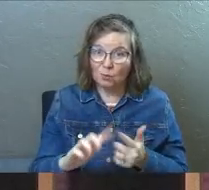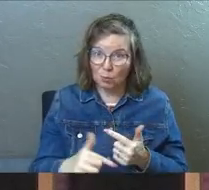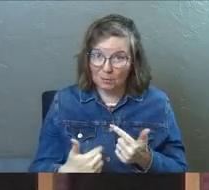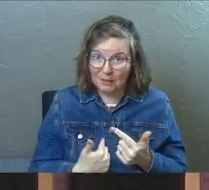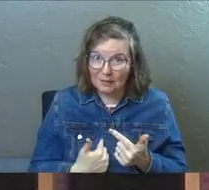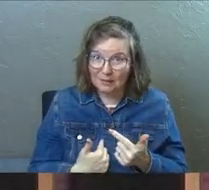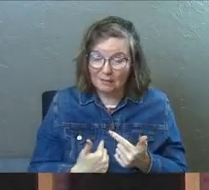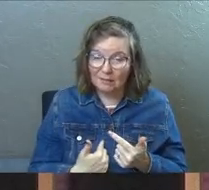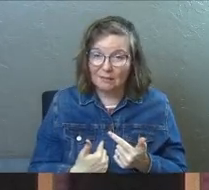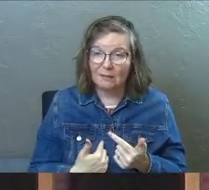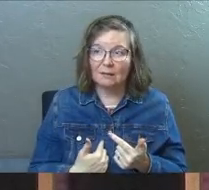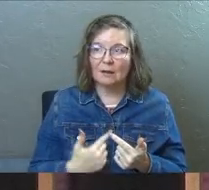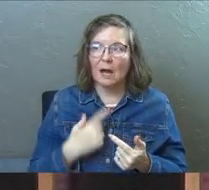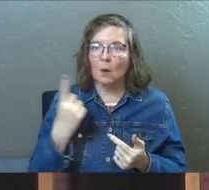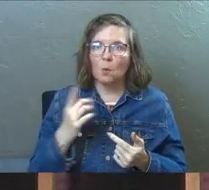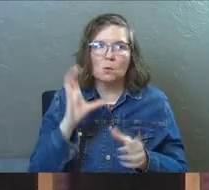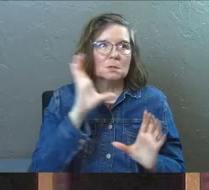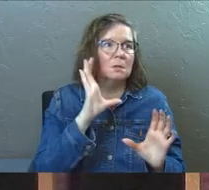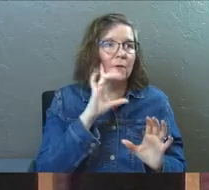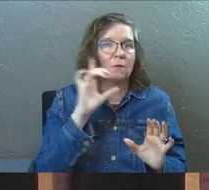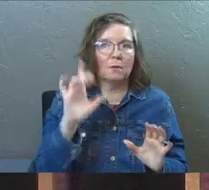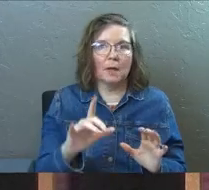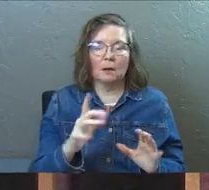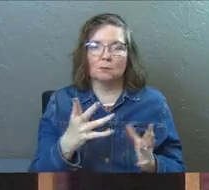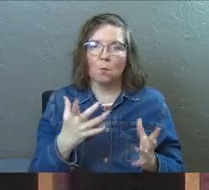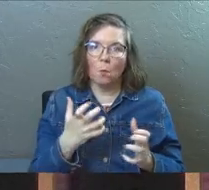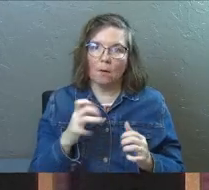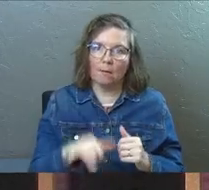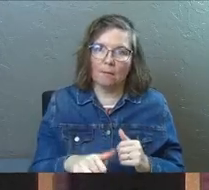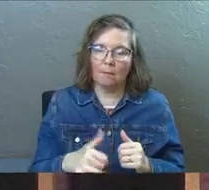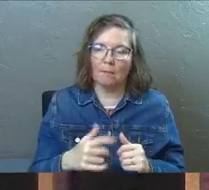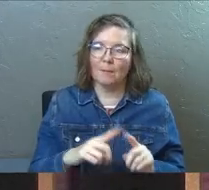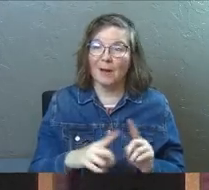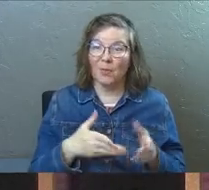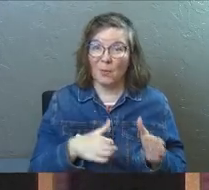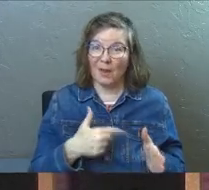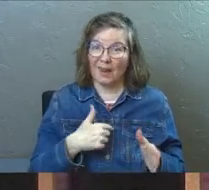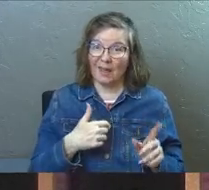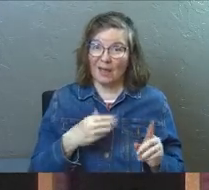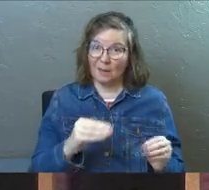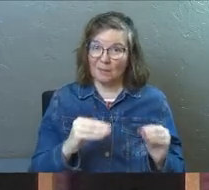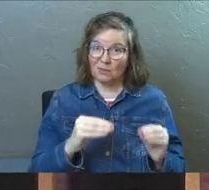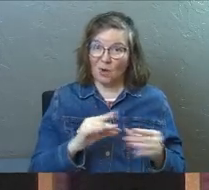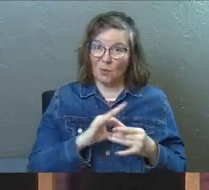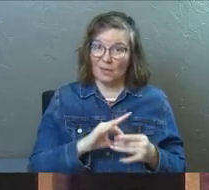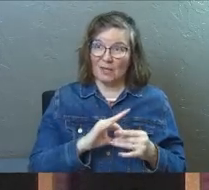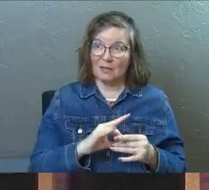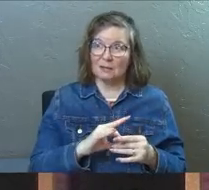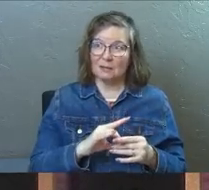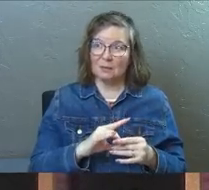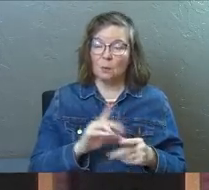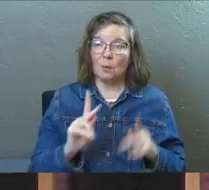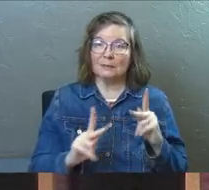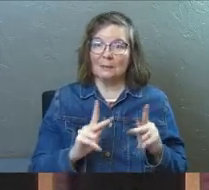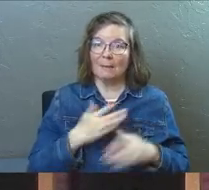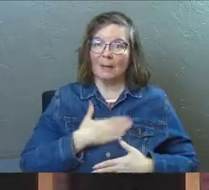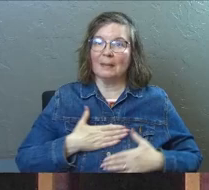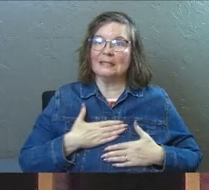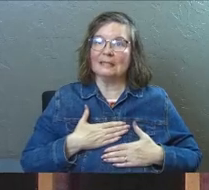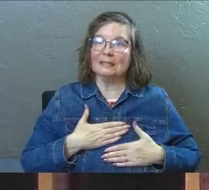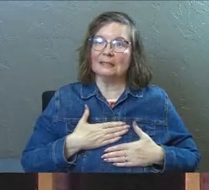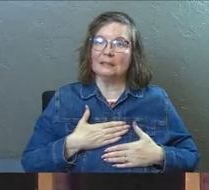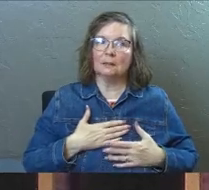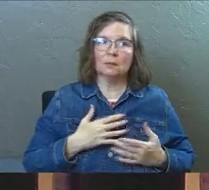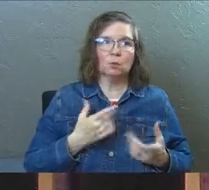to me. I was constantly chasing after relationships. But the way I had been taught relationship was people-pleasing.